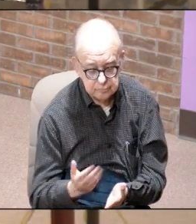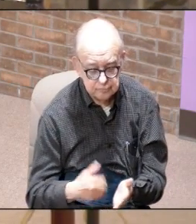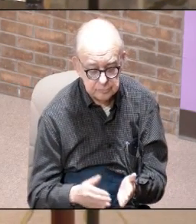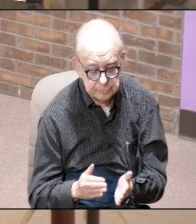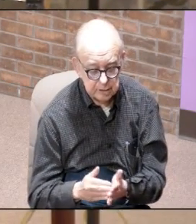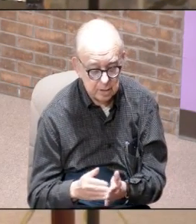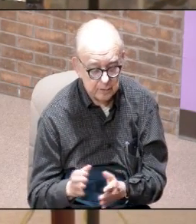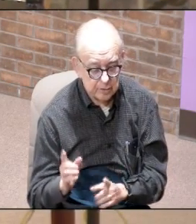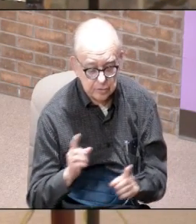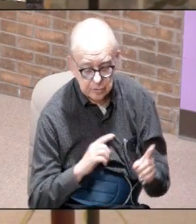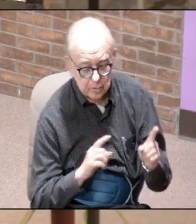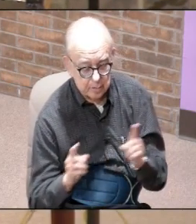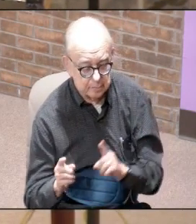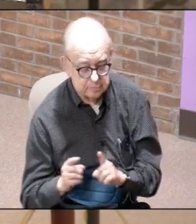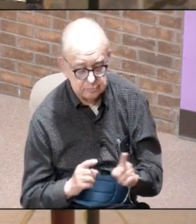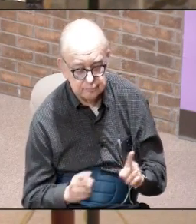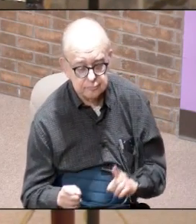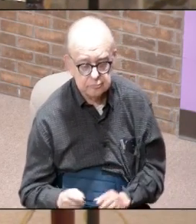of the storm